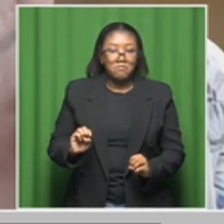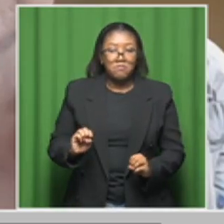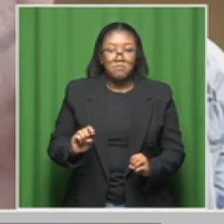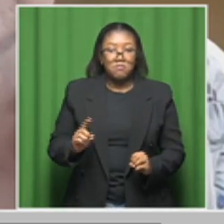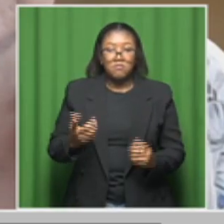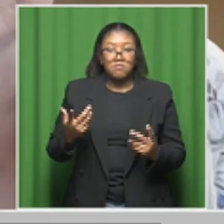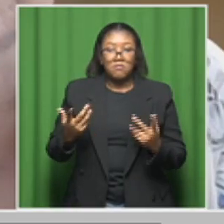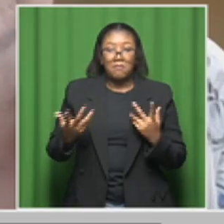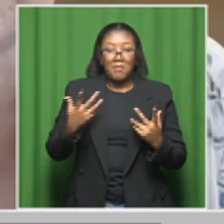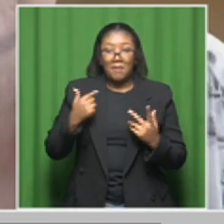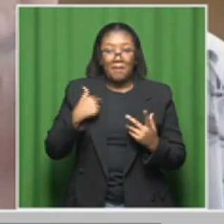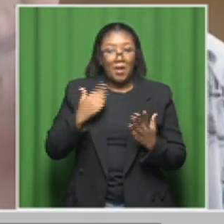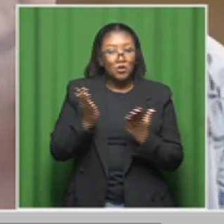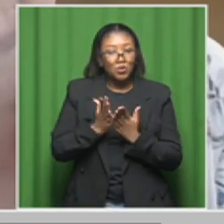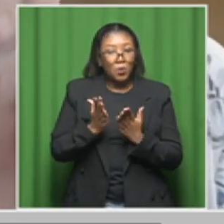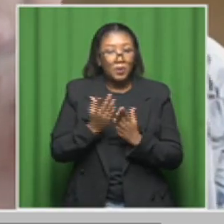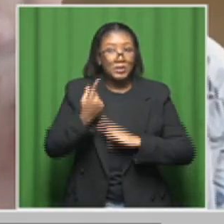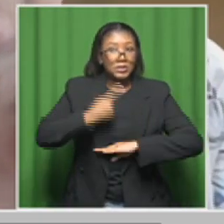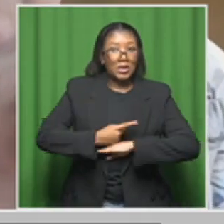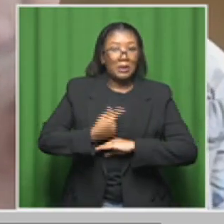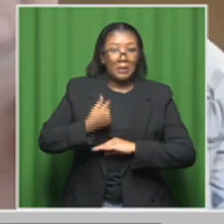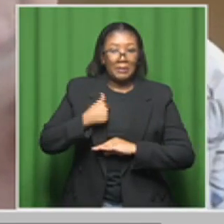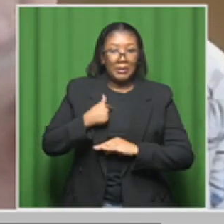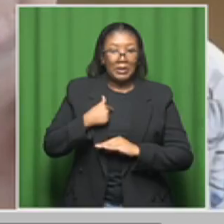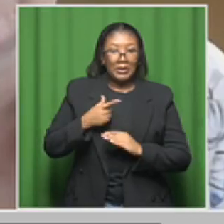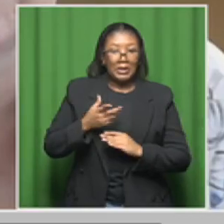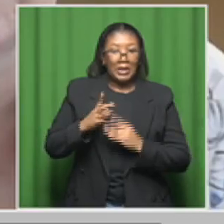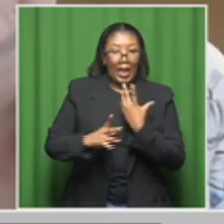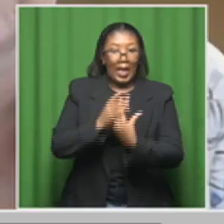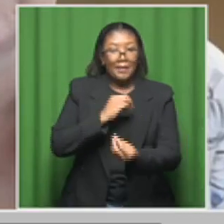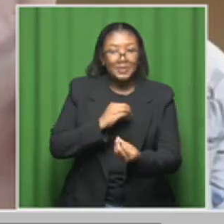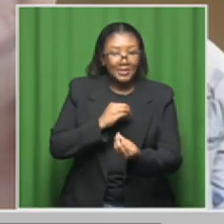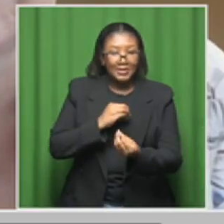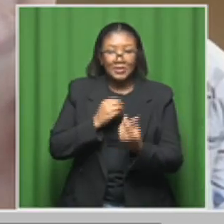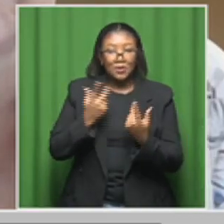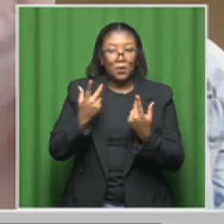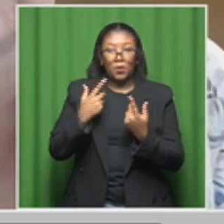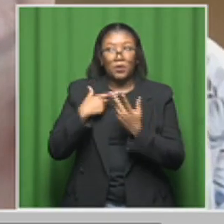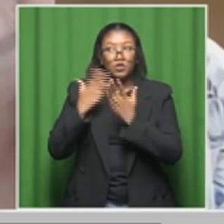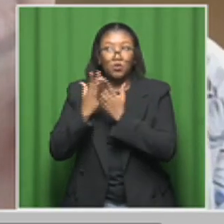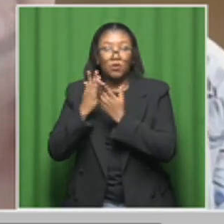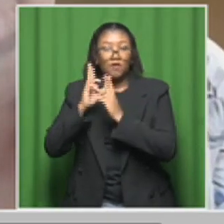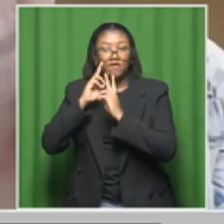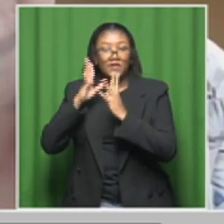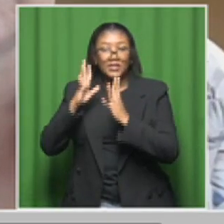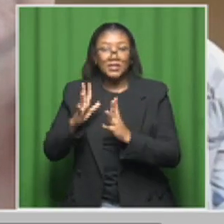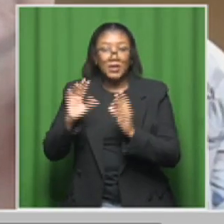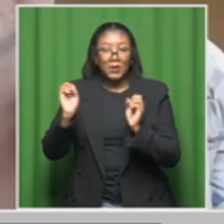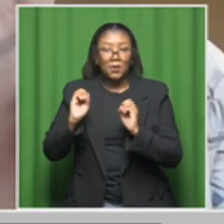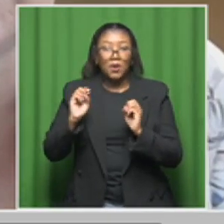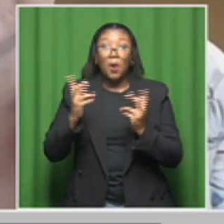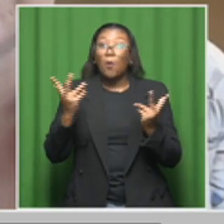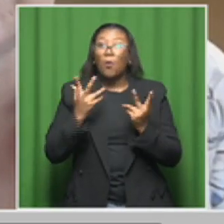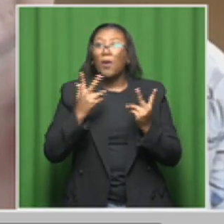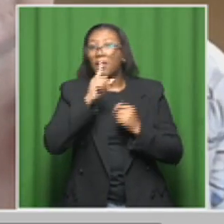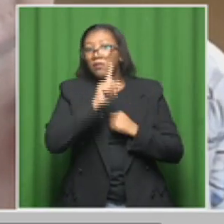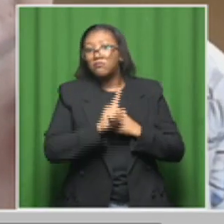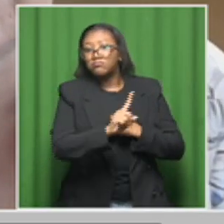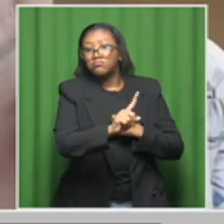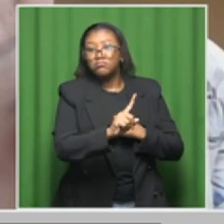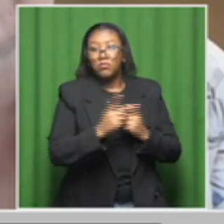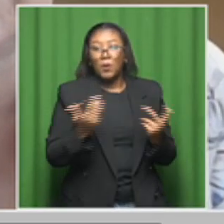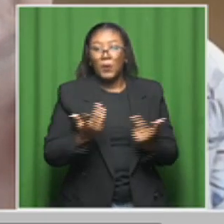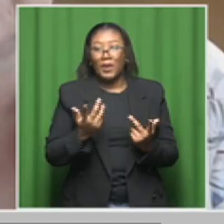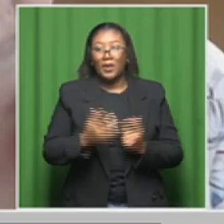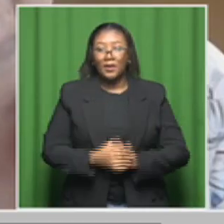workers came to your school or you're at a school that did not receive a visit, maybe a private school, where can you go to have the